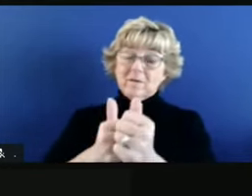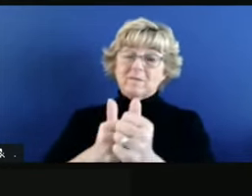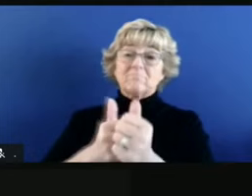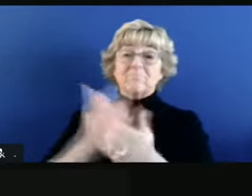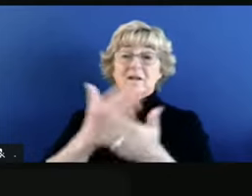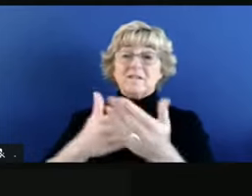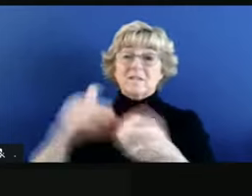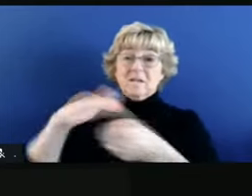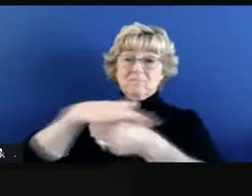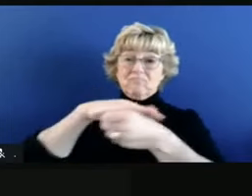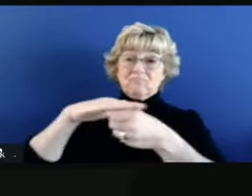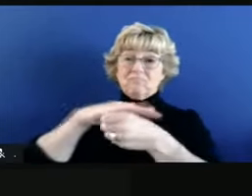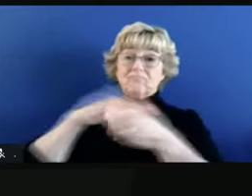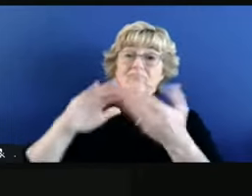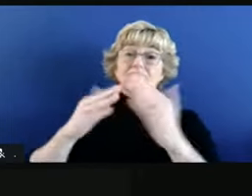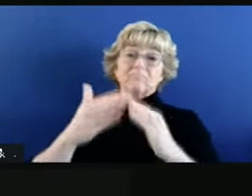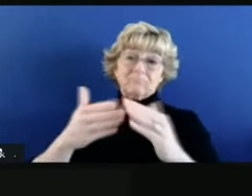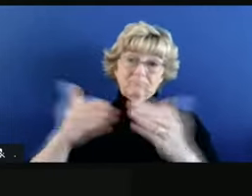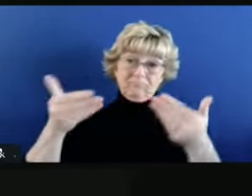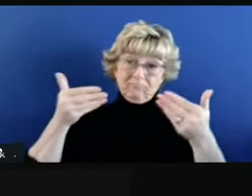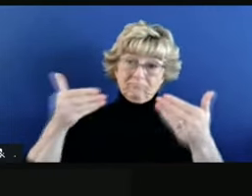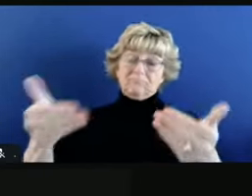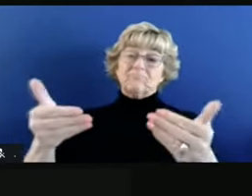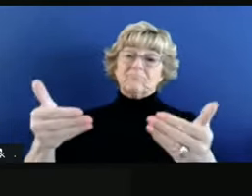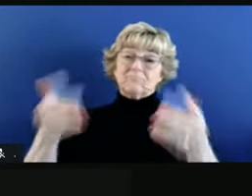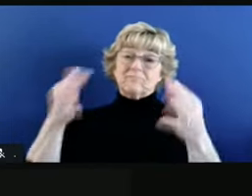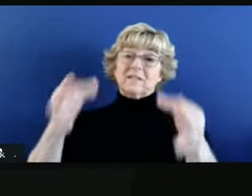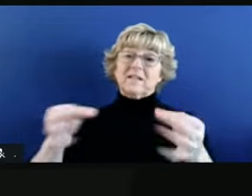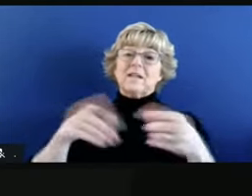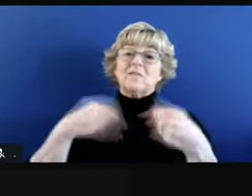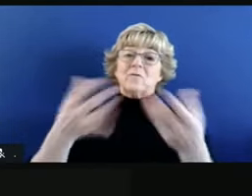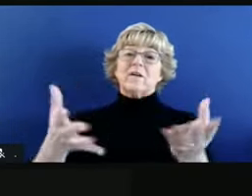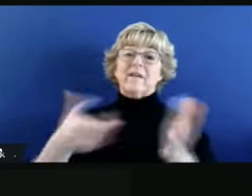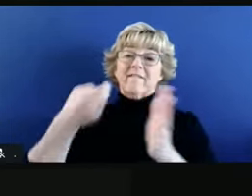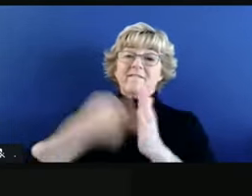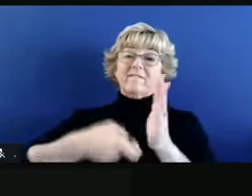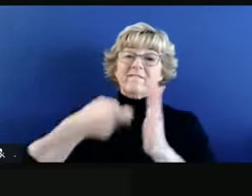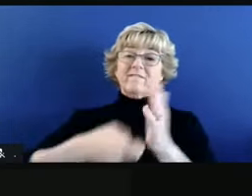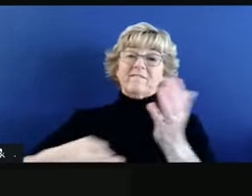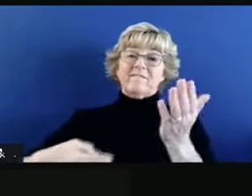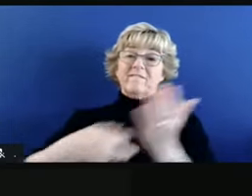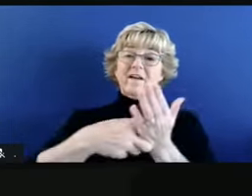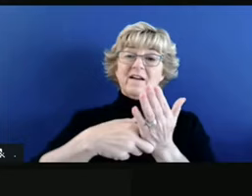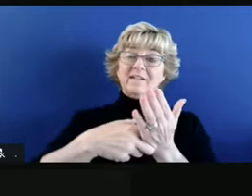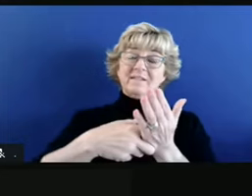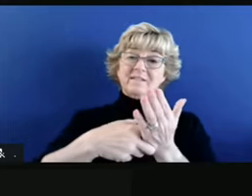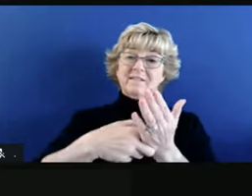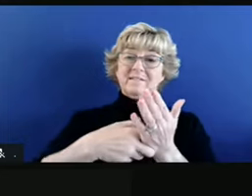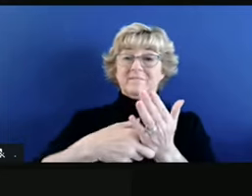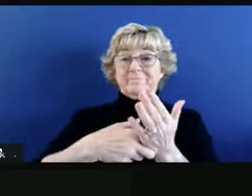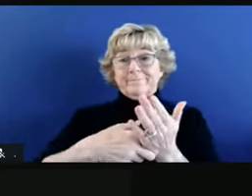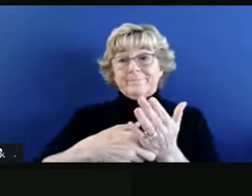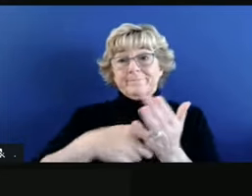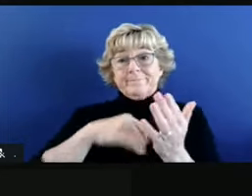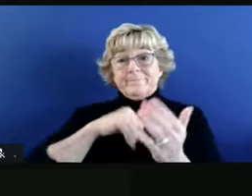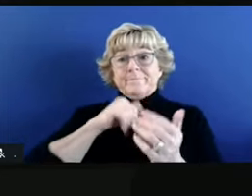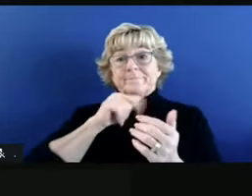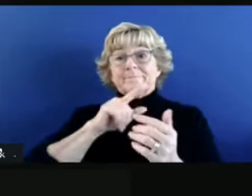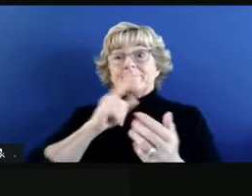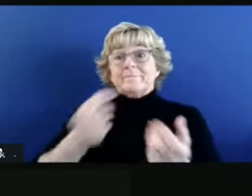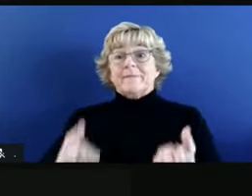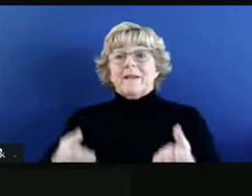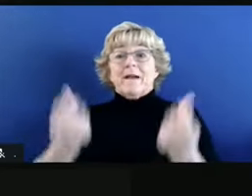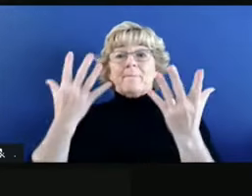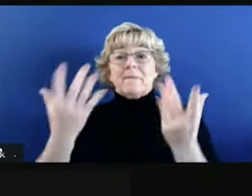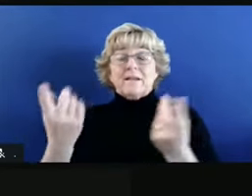jurisdictions have decided to provide exactly that, do fines. I'm not certain myself how many there are that are